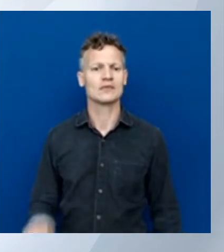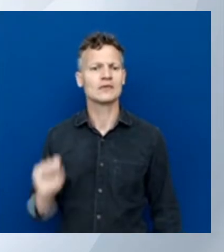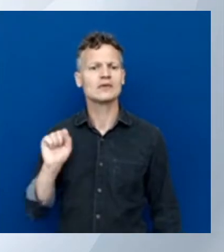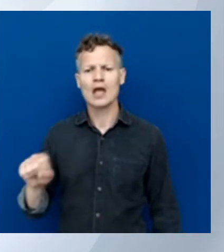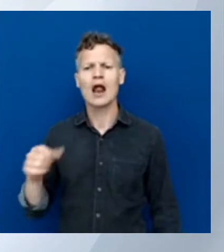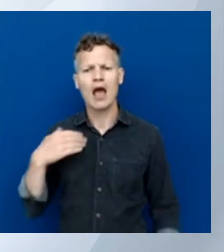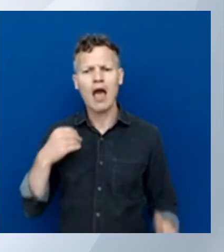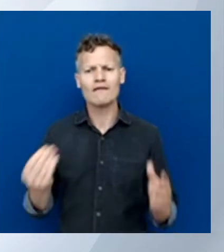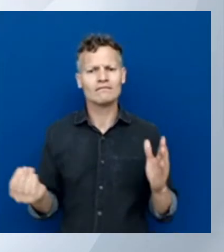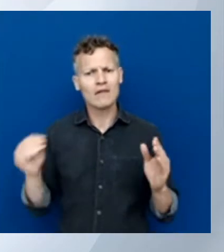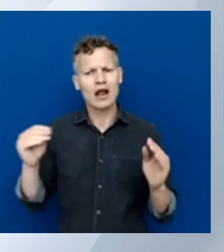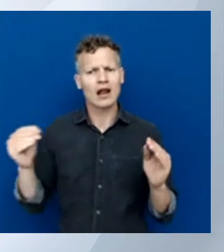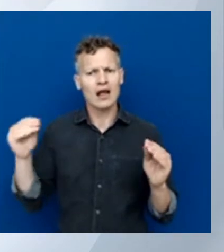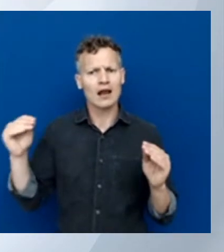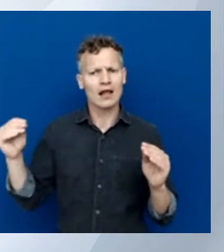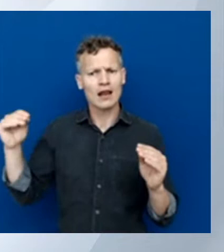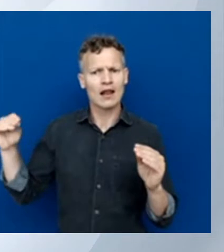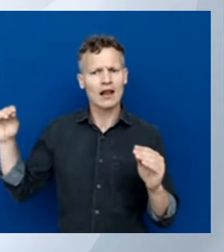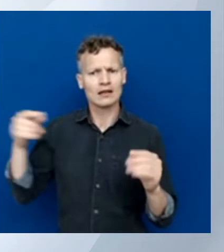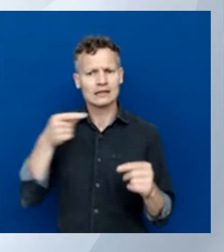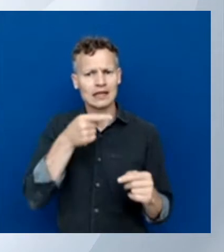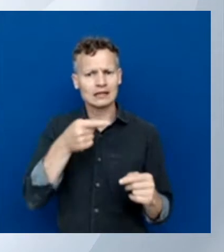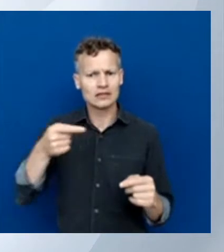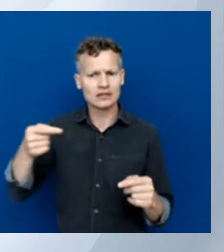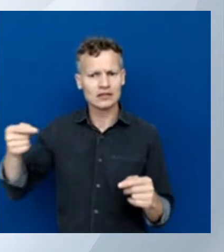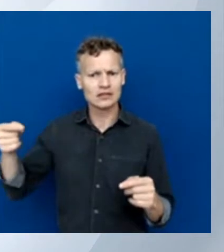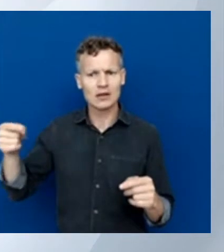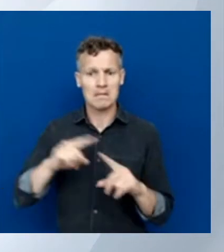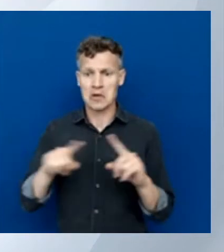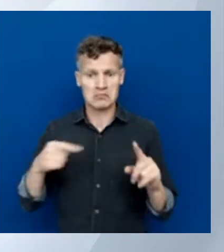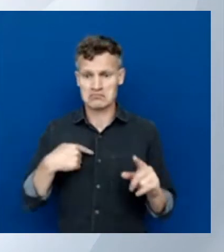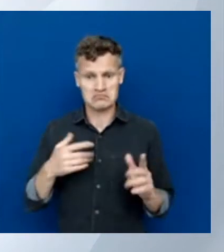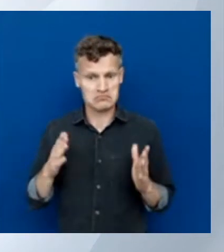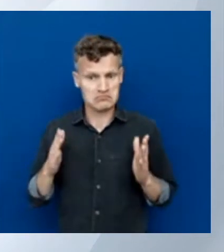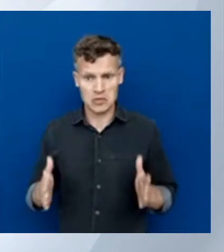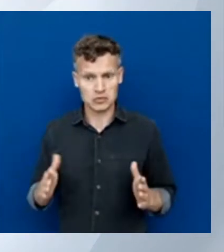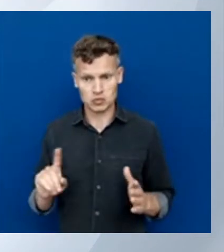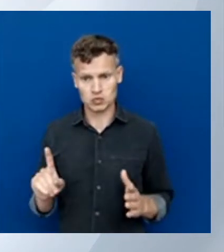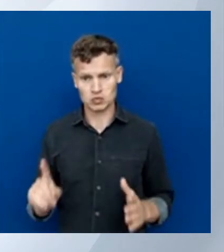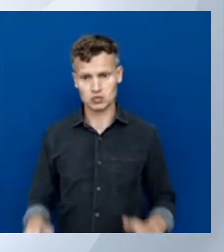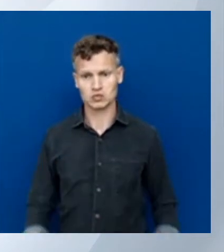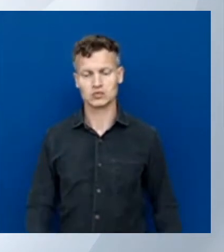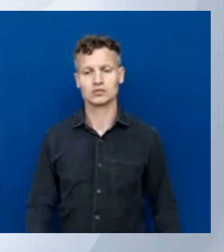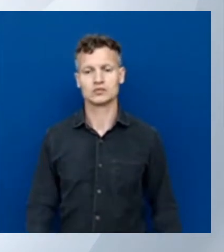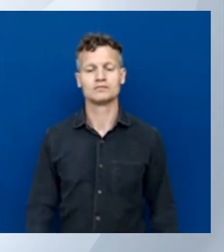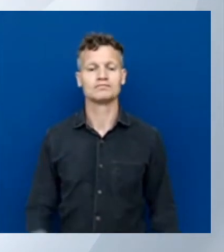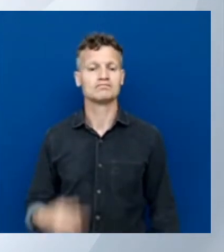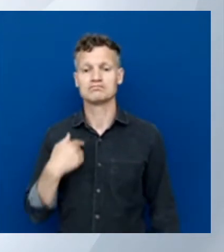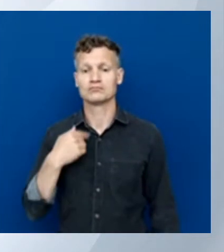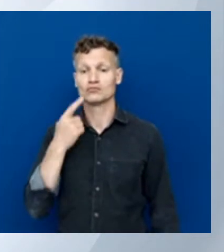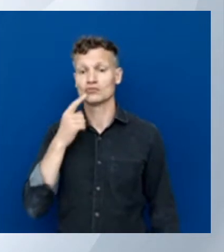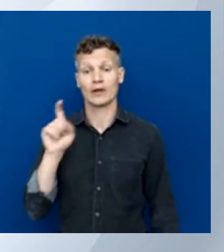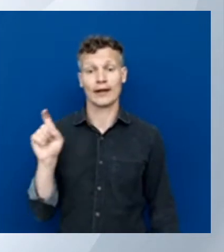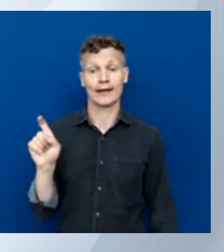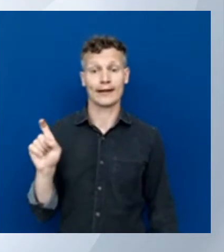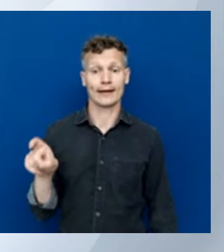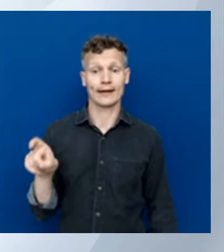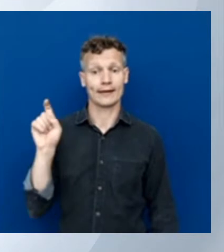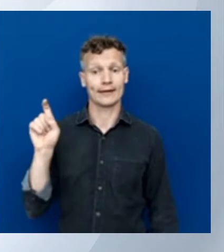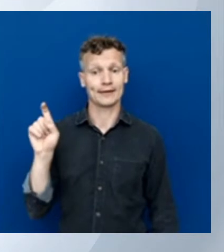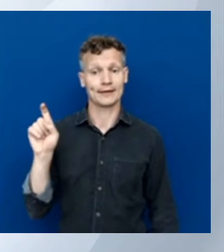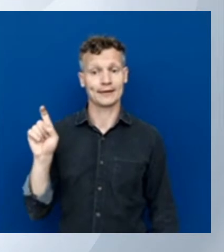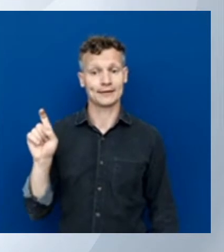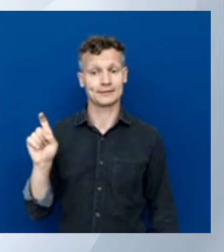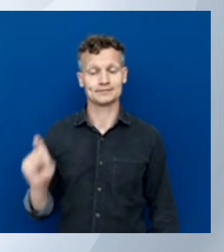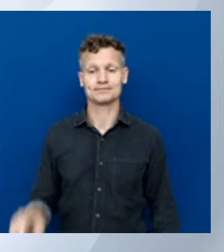I know I don't need to. So I'm just going to click it like that. Now, if you're wondering how, I mean, I have